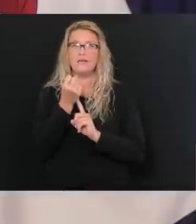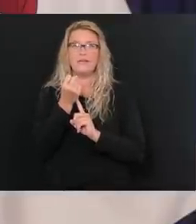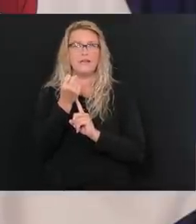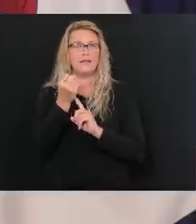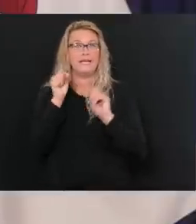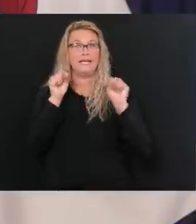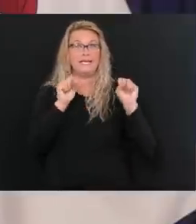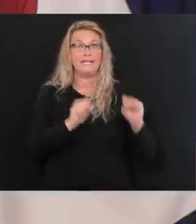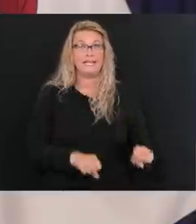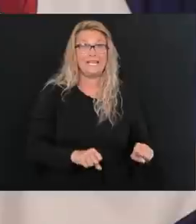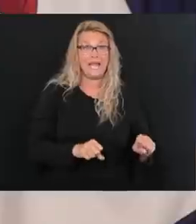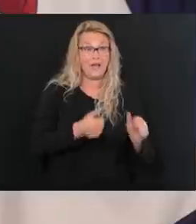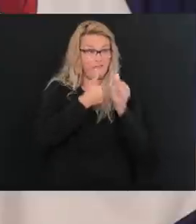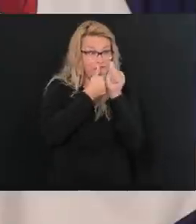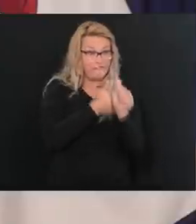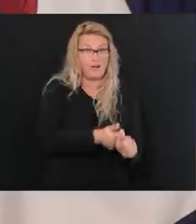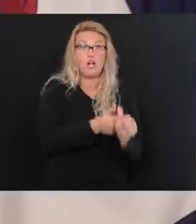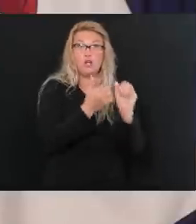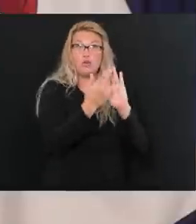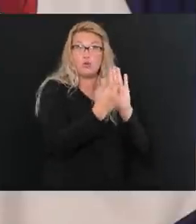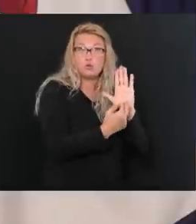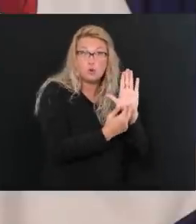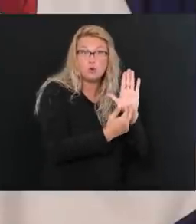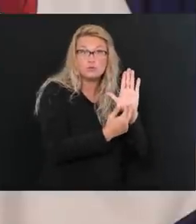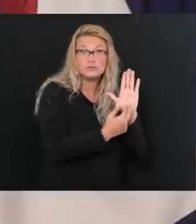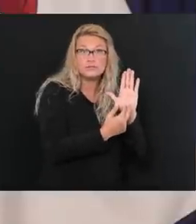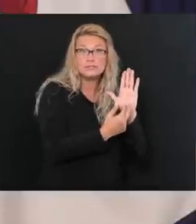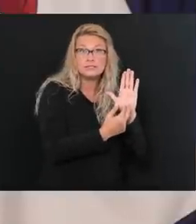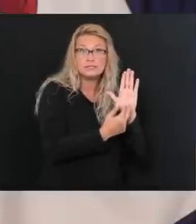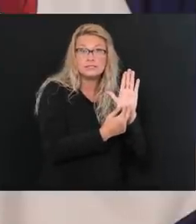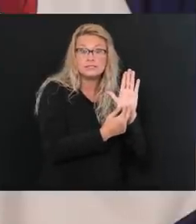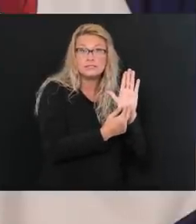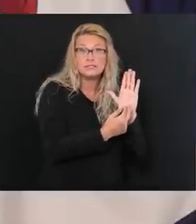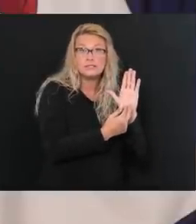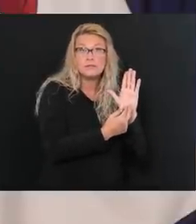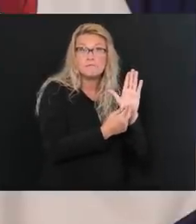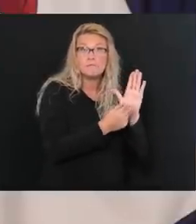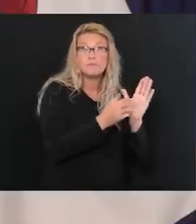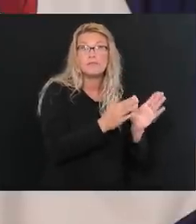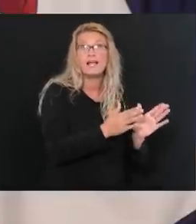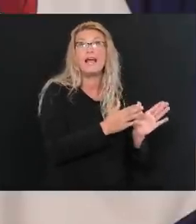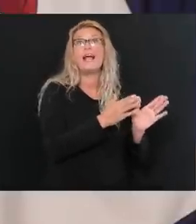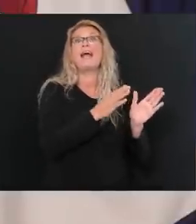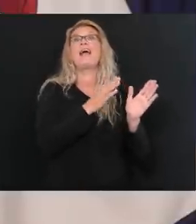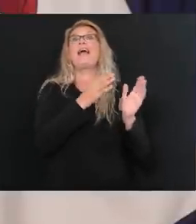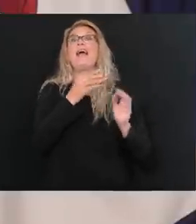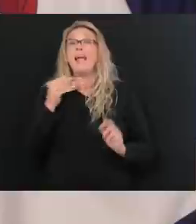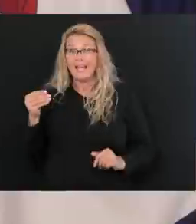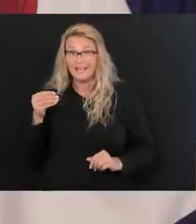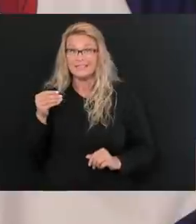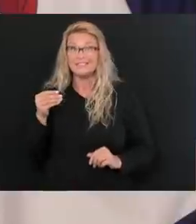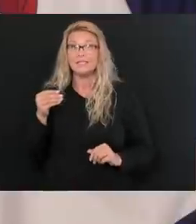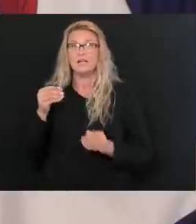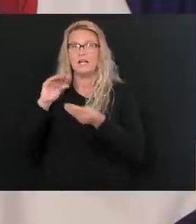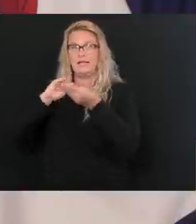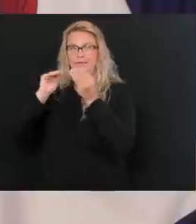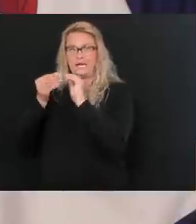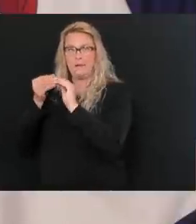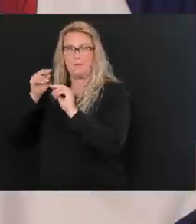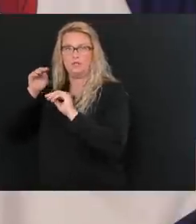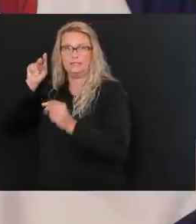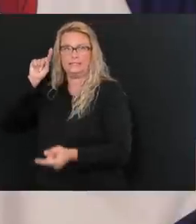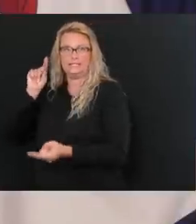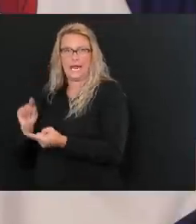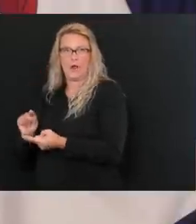follow the rules when we do reopen and absolutely, we've got to be able to get our numbers down